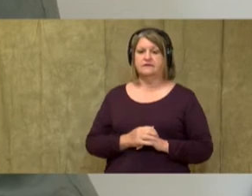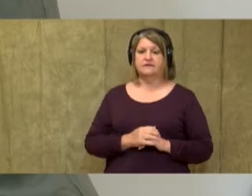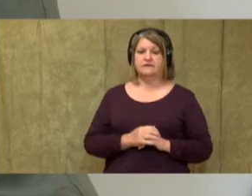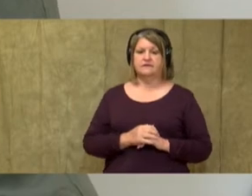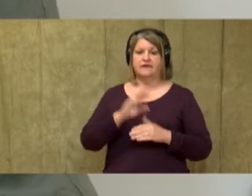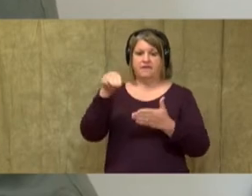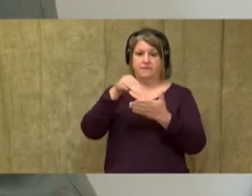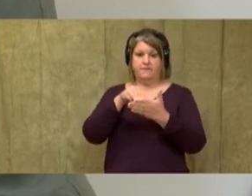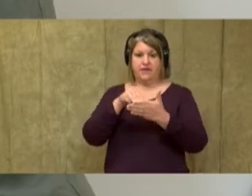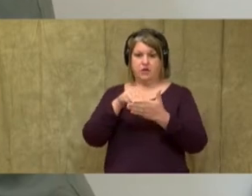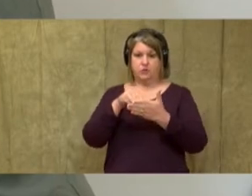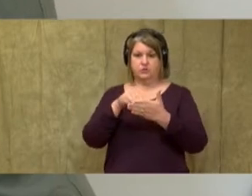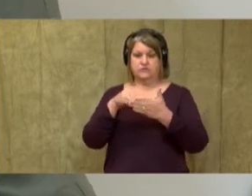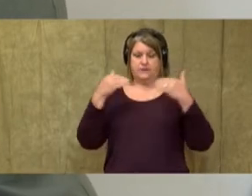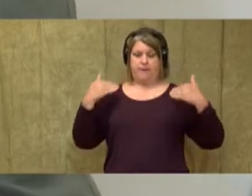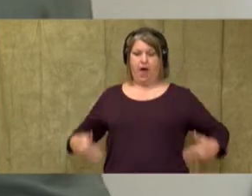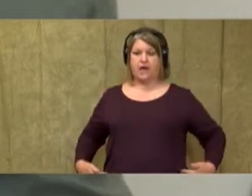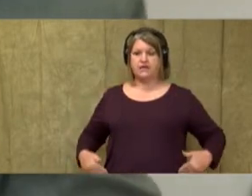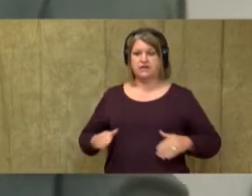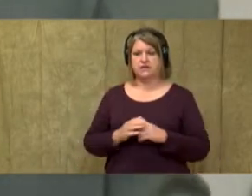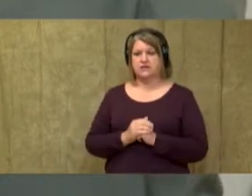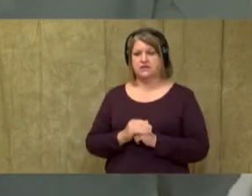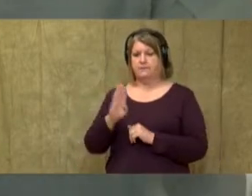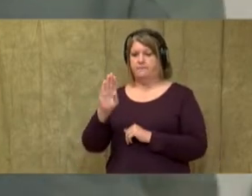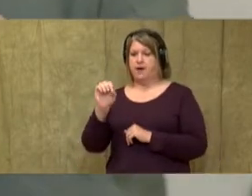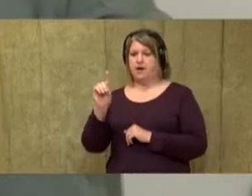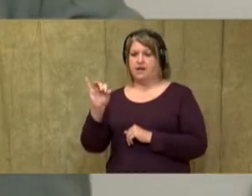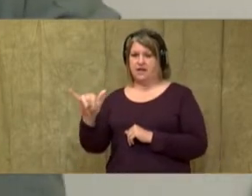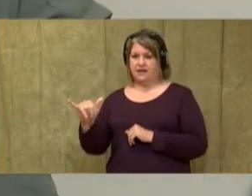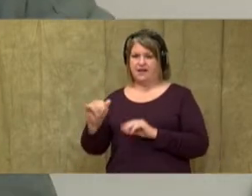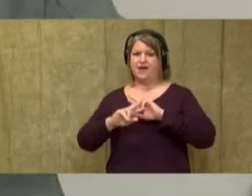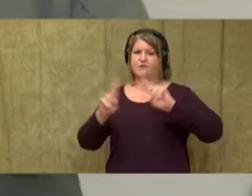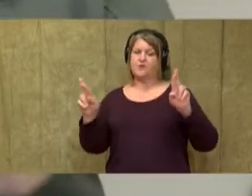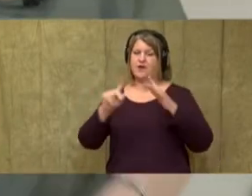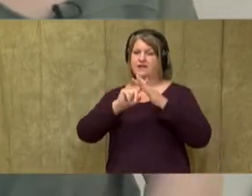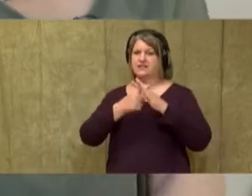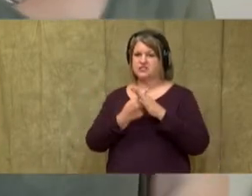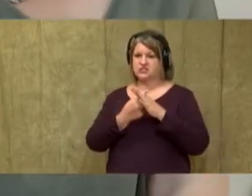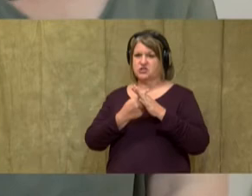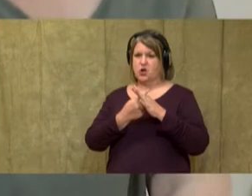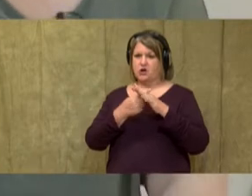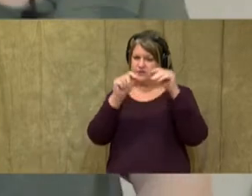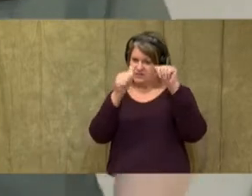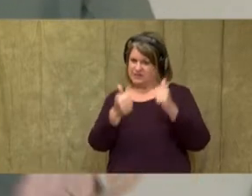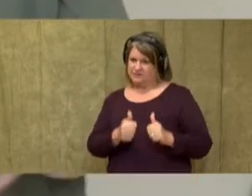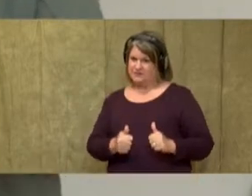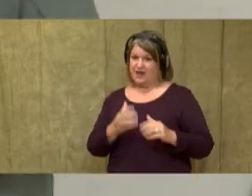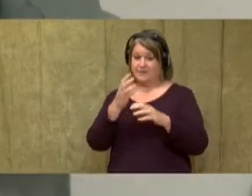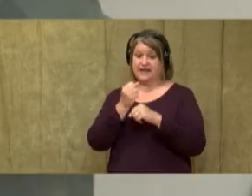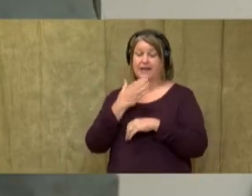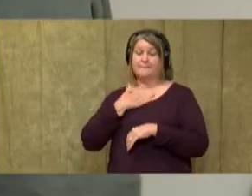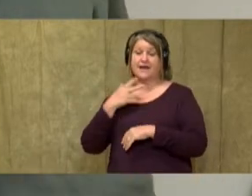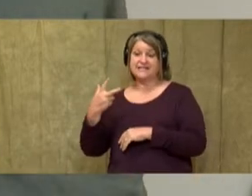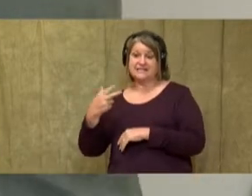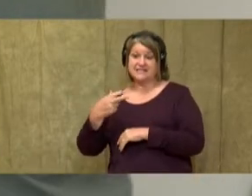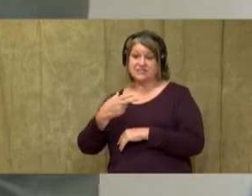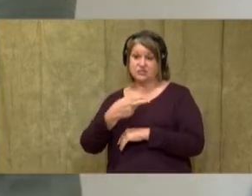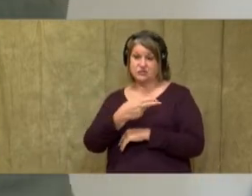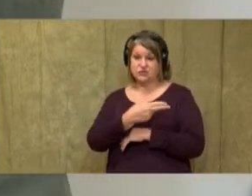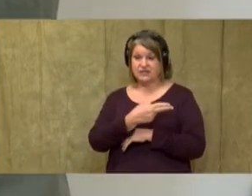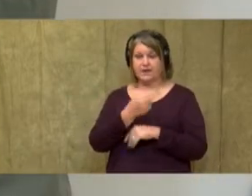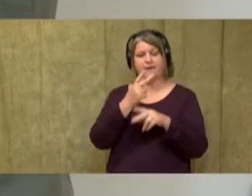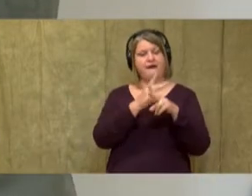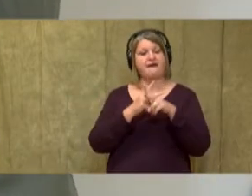the body. All right. Now we're ready to start our sculpture. So I'm going to get out my scissors and I'm going to